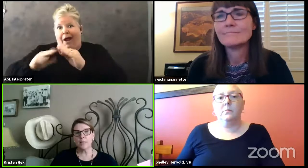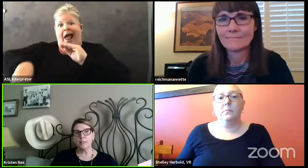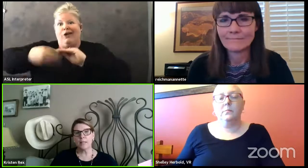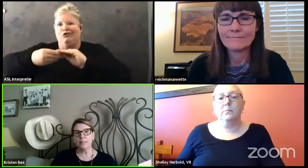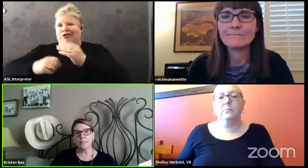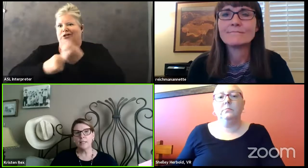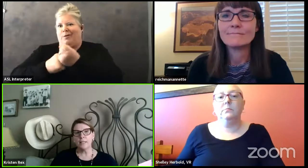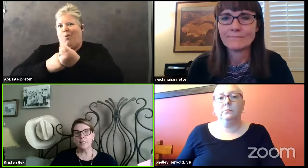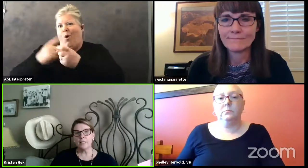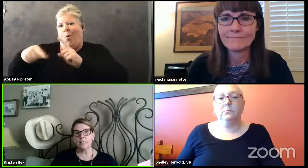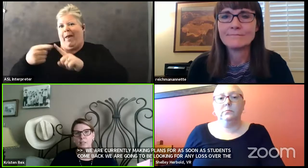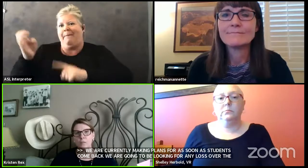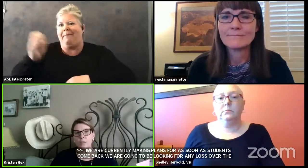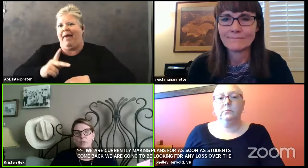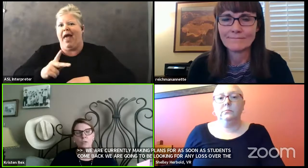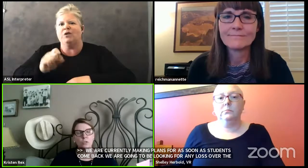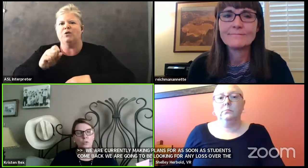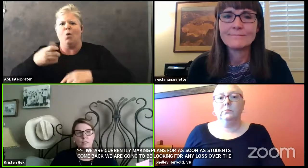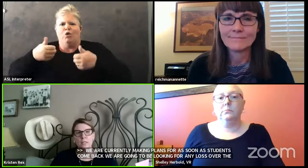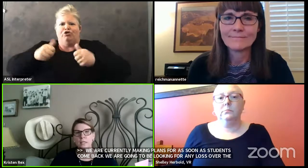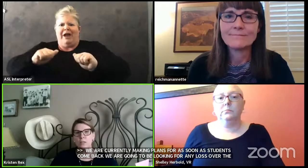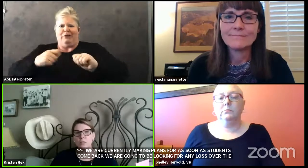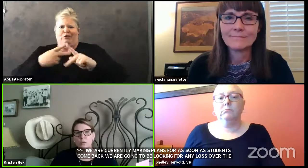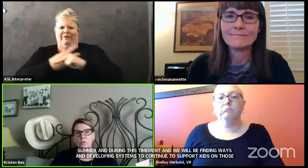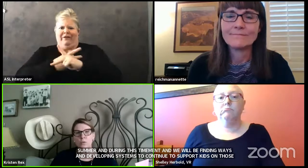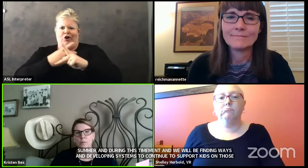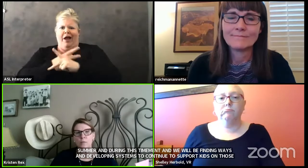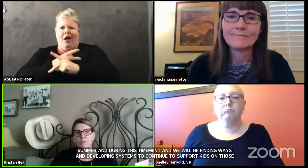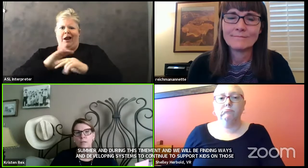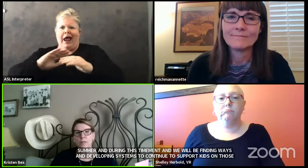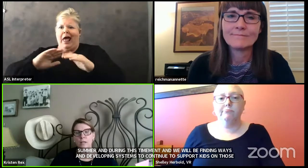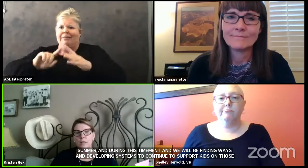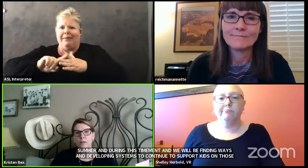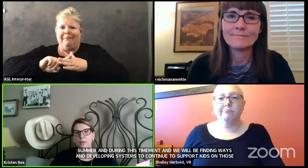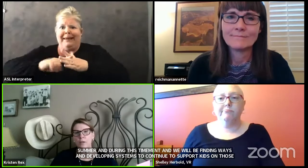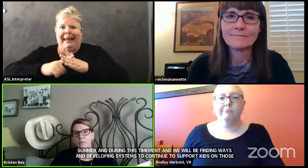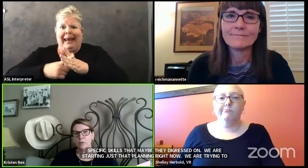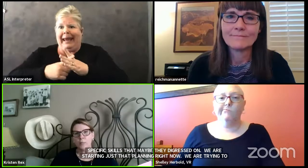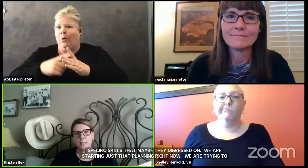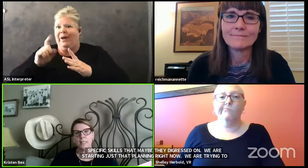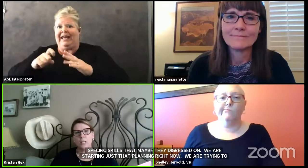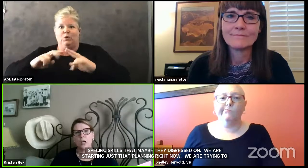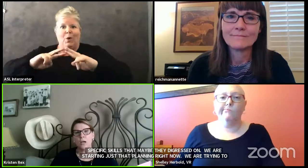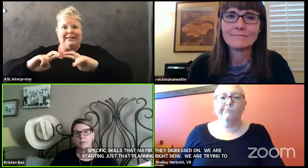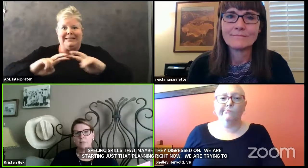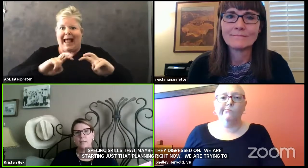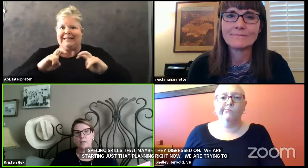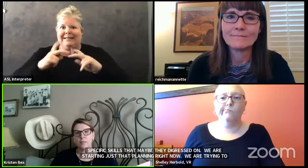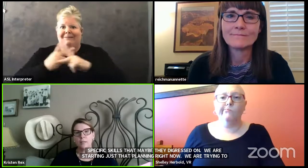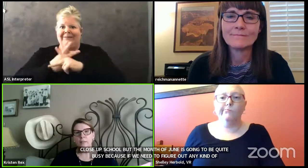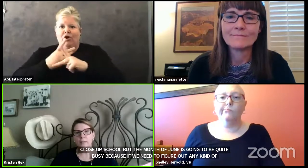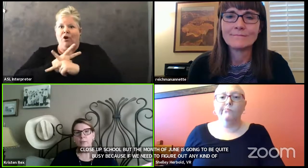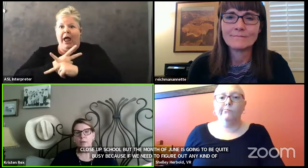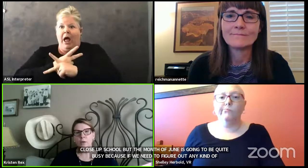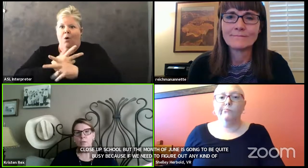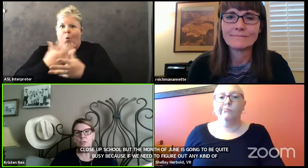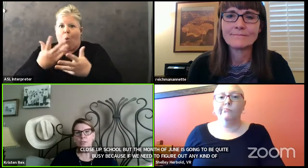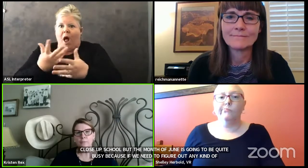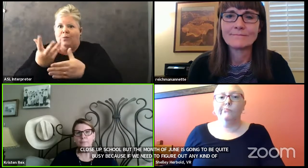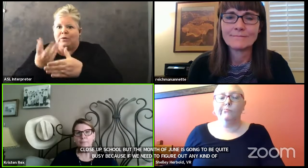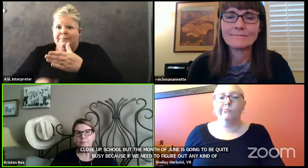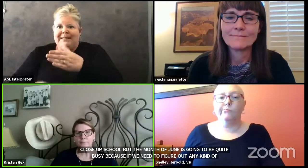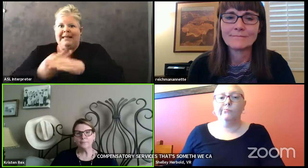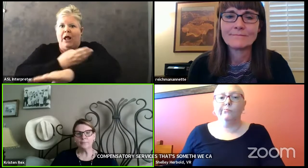kind of baseline assessment soon as they get to school so we can figure out if there was any loss. Absolutely, great